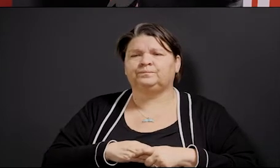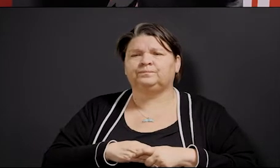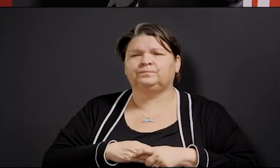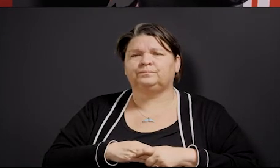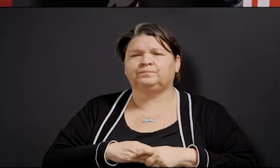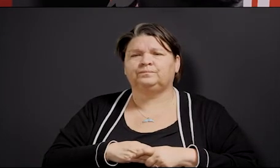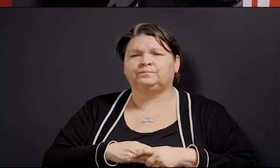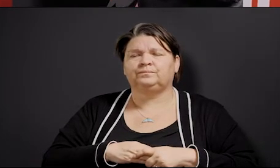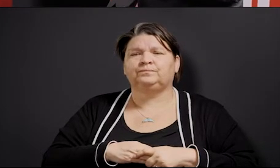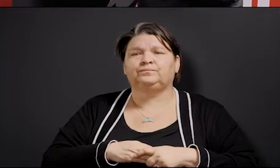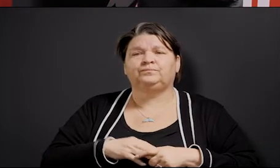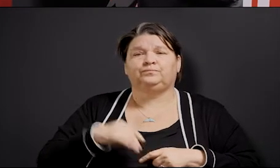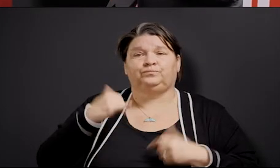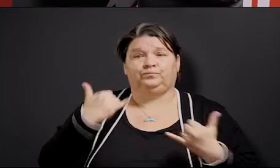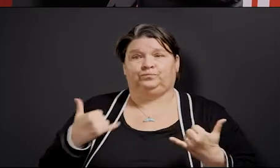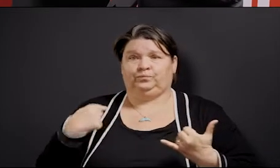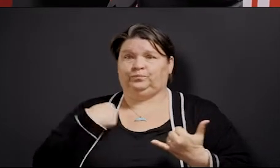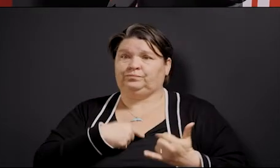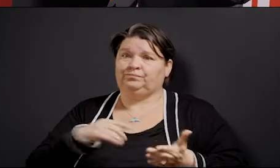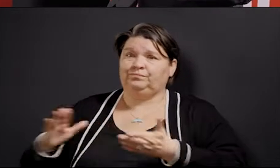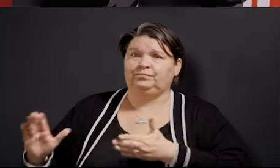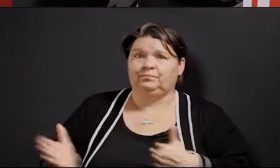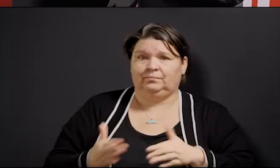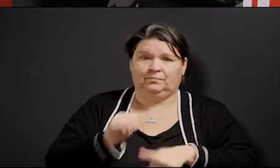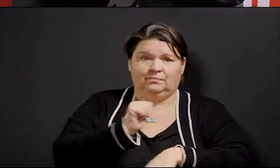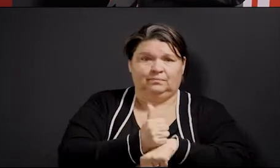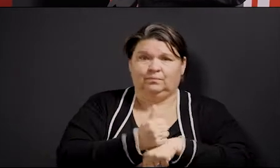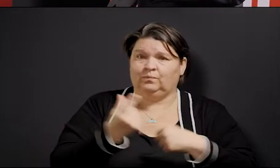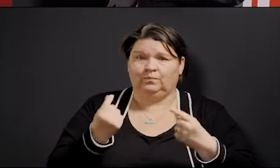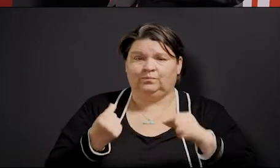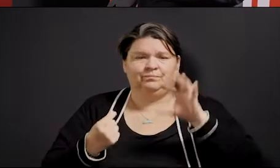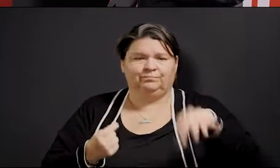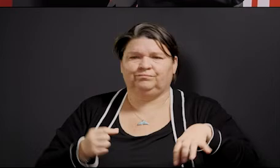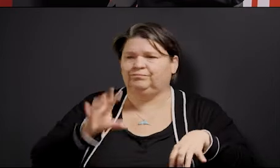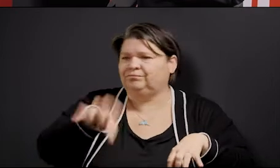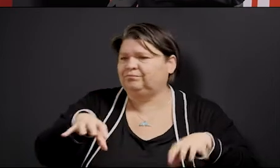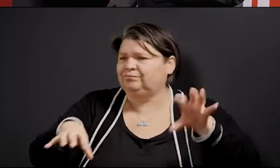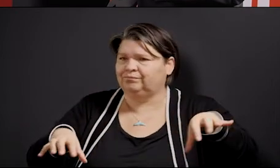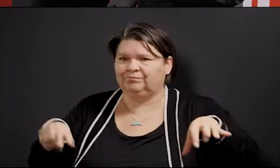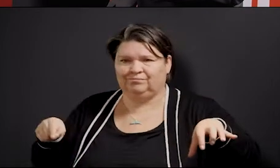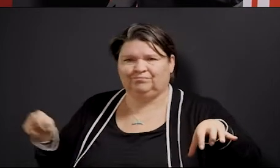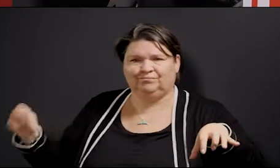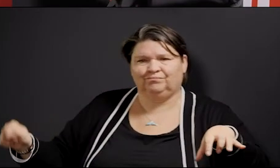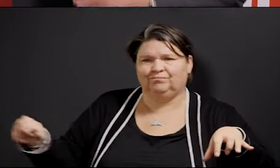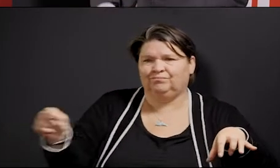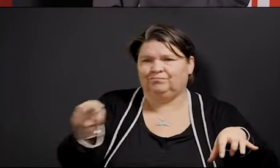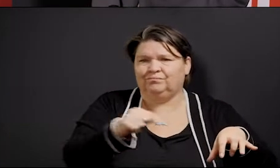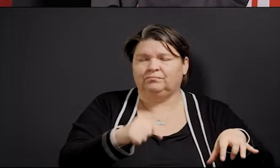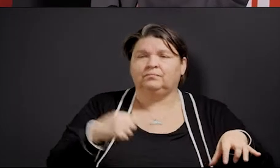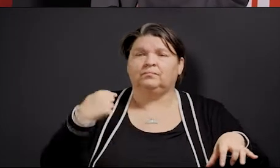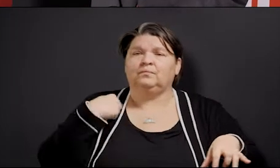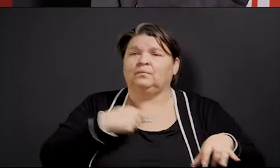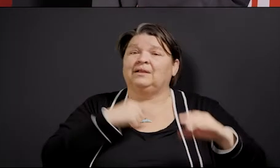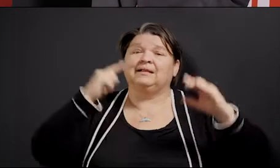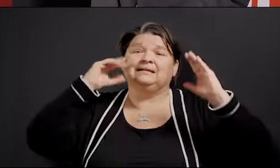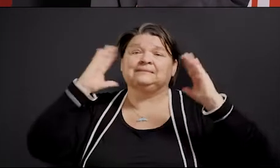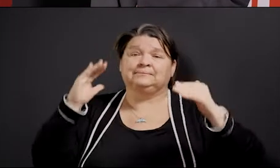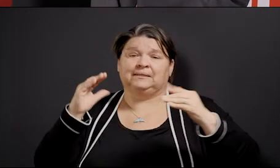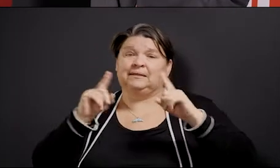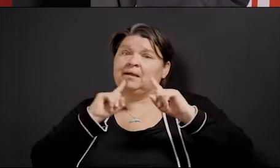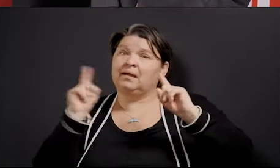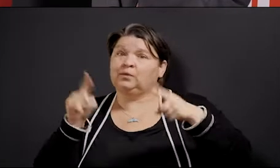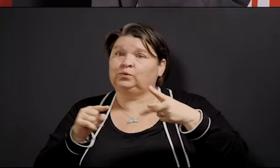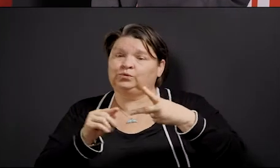in various parts of the city and the county, we're expecting a 48-hour turnaround on those particular tests.